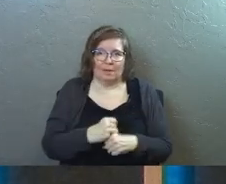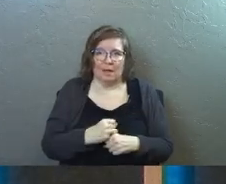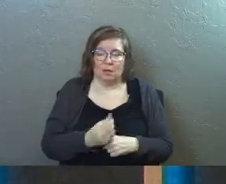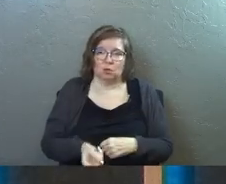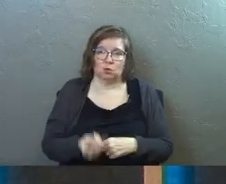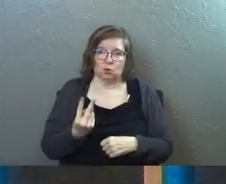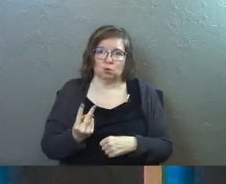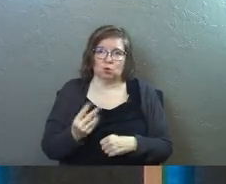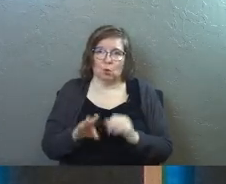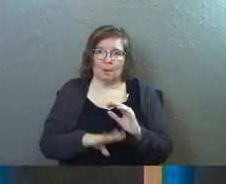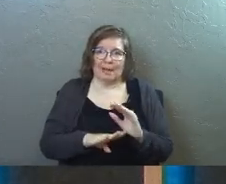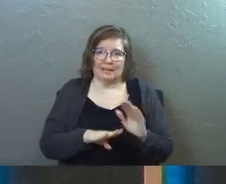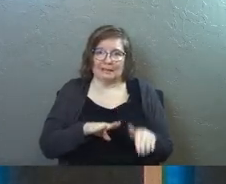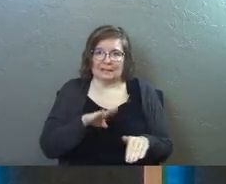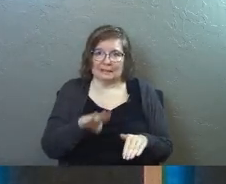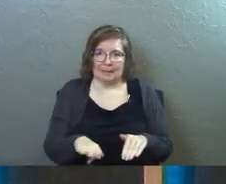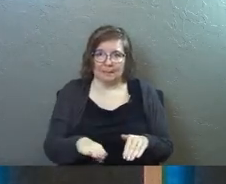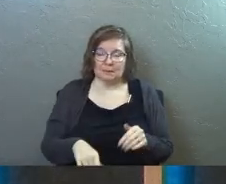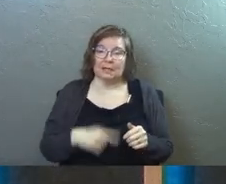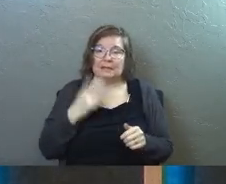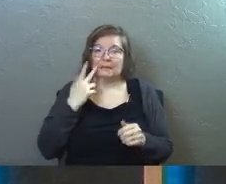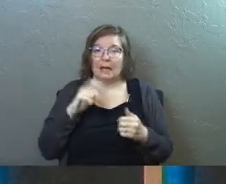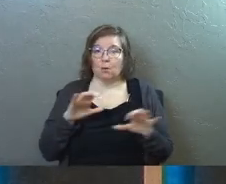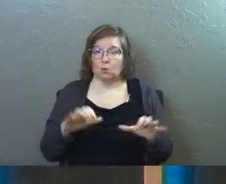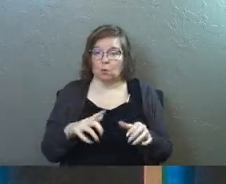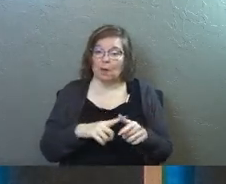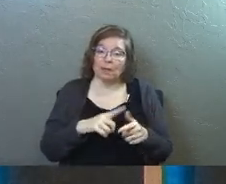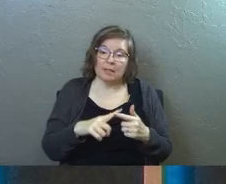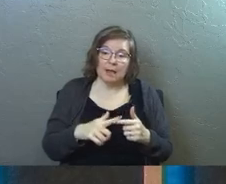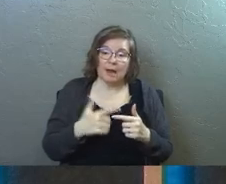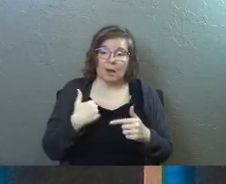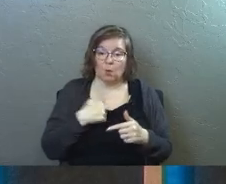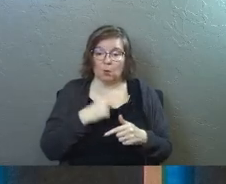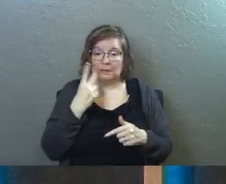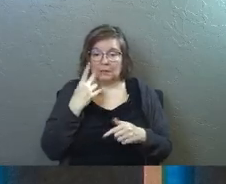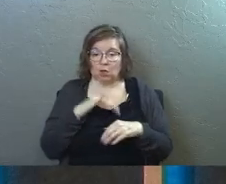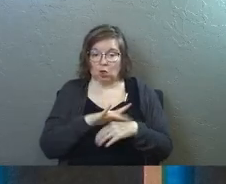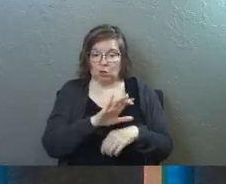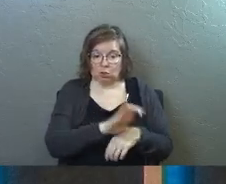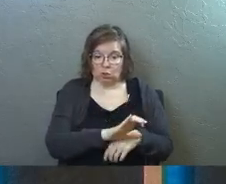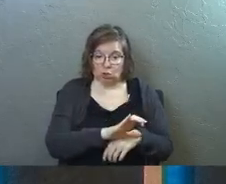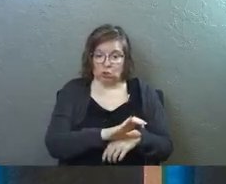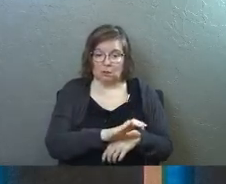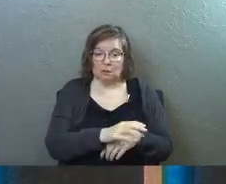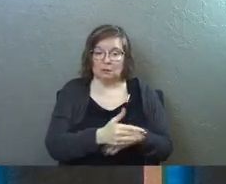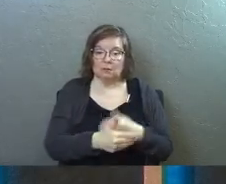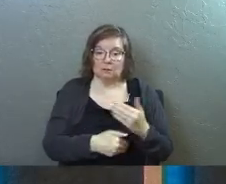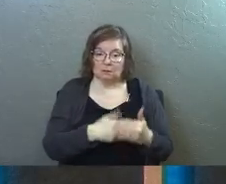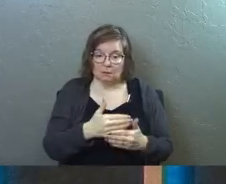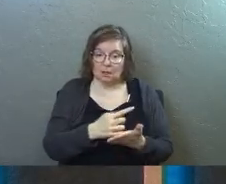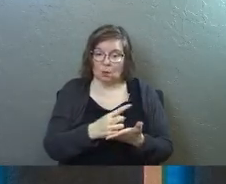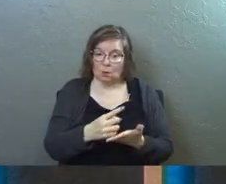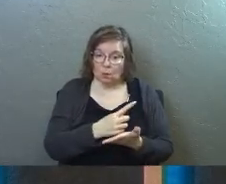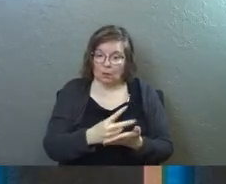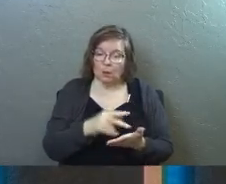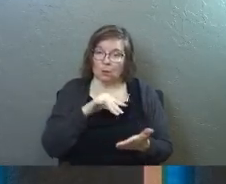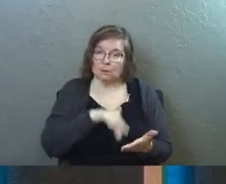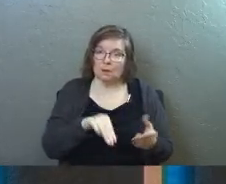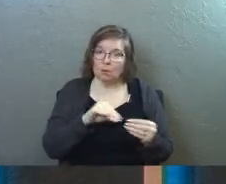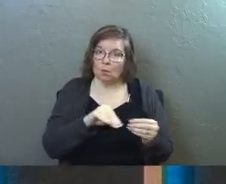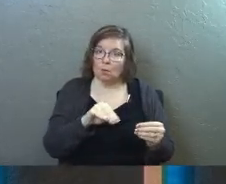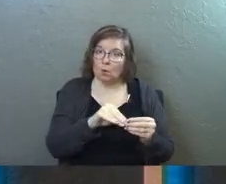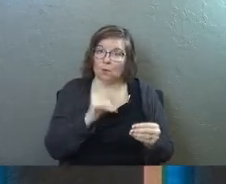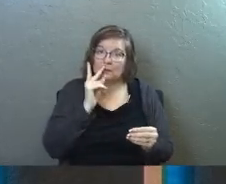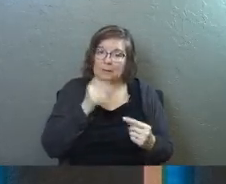into two really basic steps and see how we do and then as we see the early church in the coming weeks as we keep studying acts